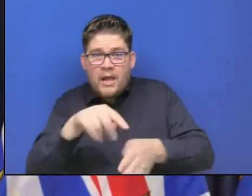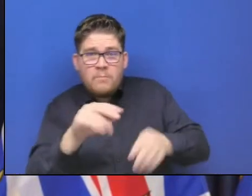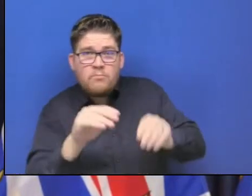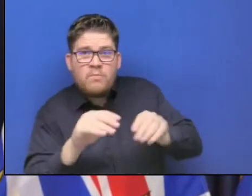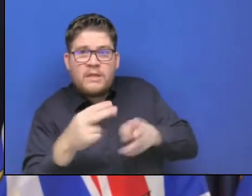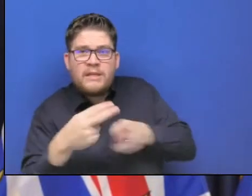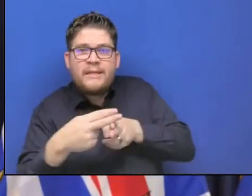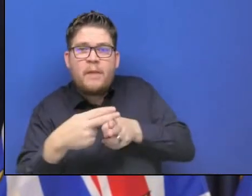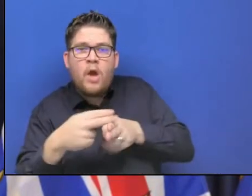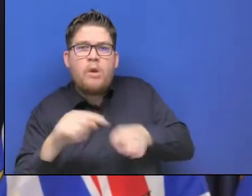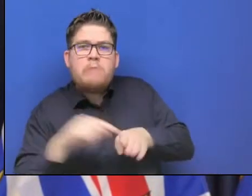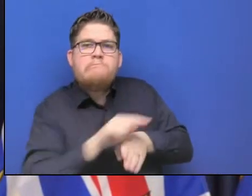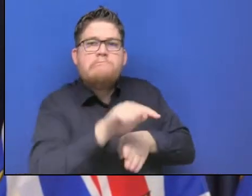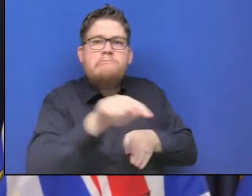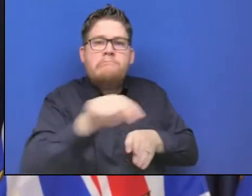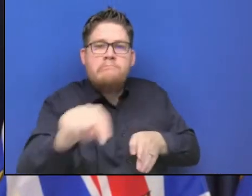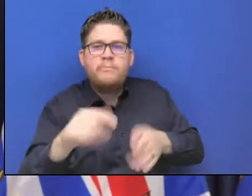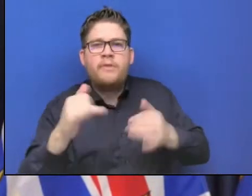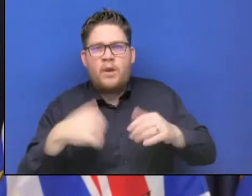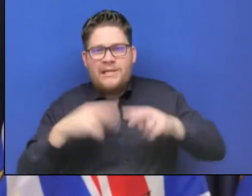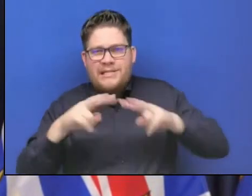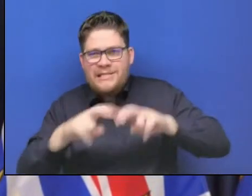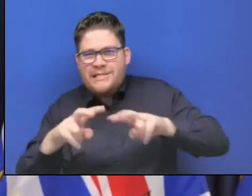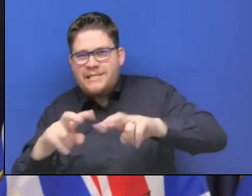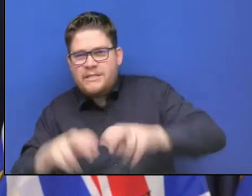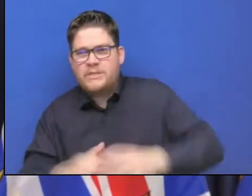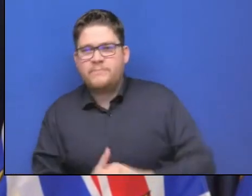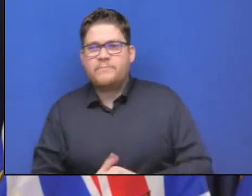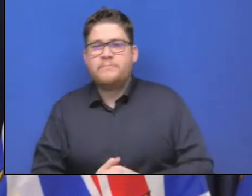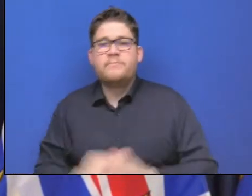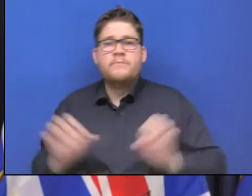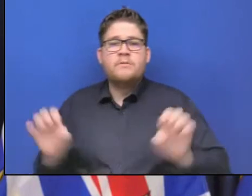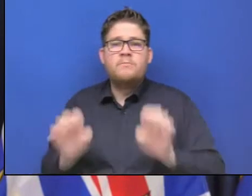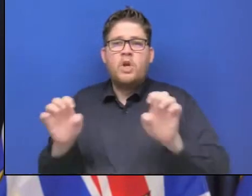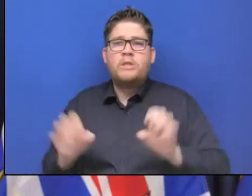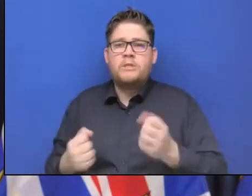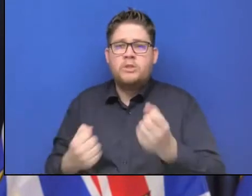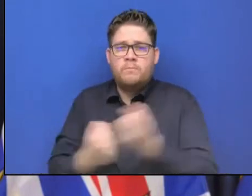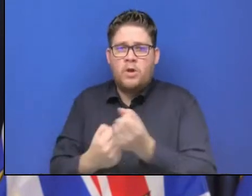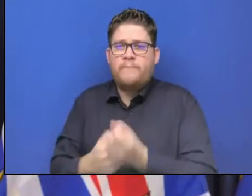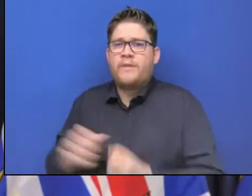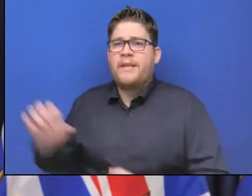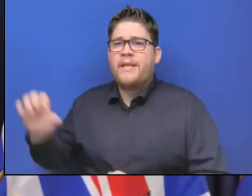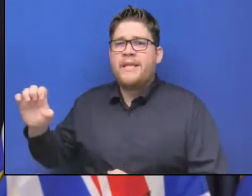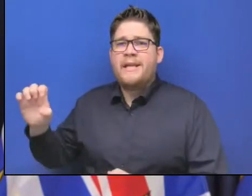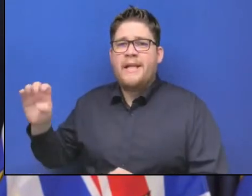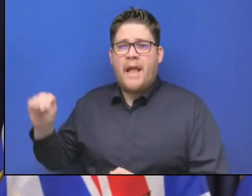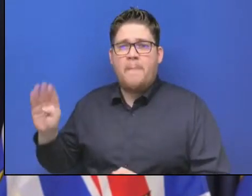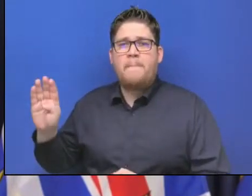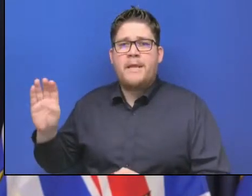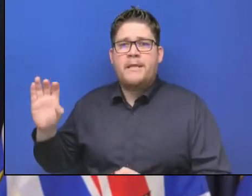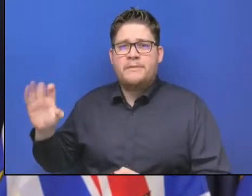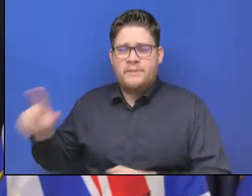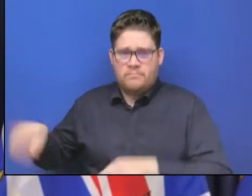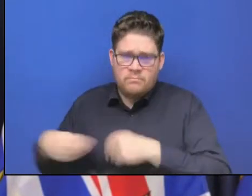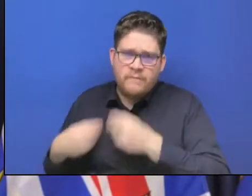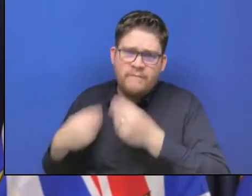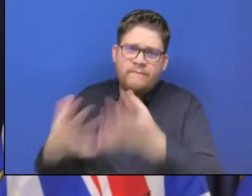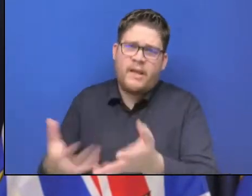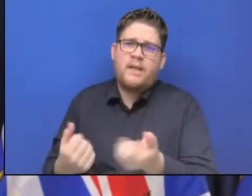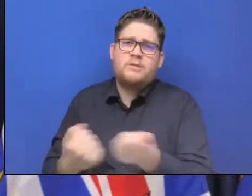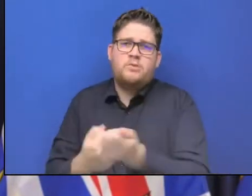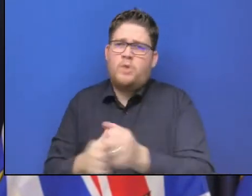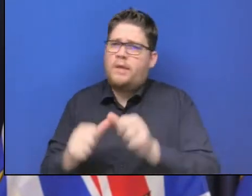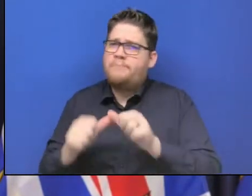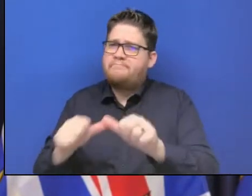emergency supports, the EMBC is working to make sure that those are in place. And as far as we are aware, at this